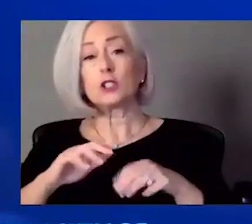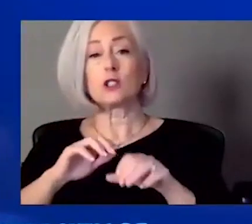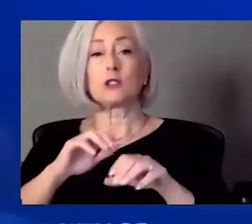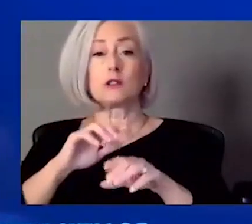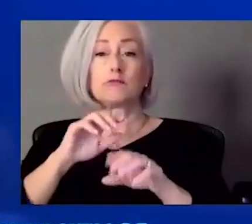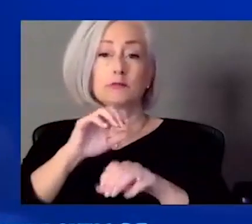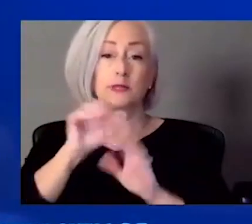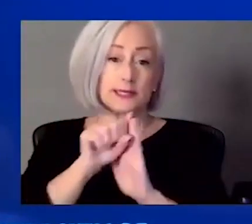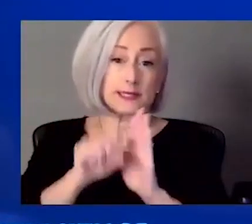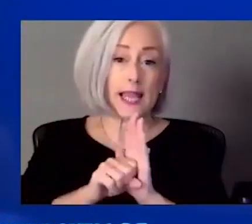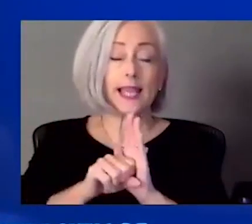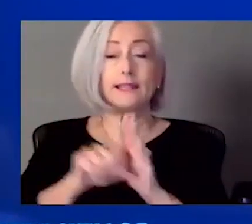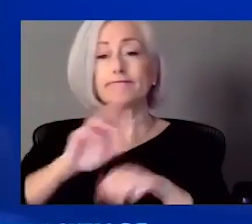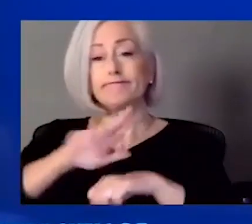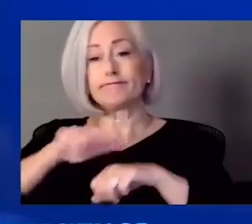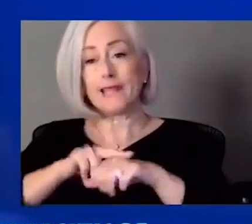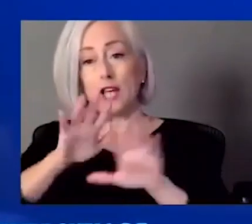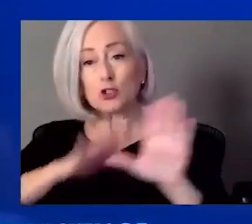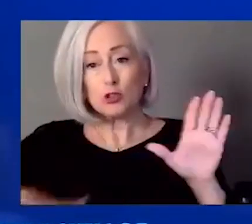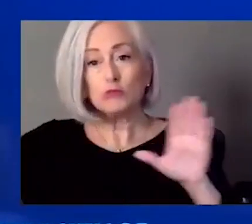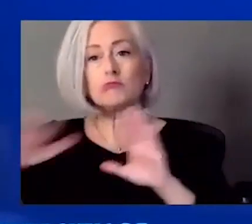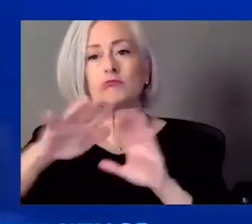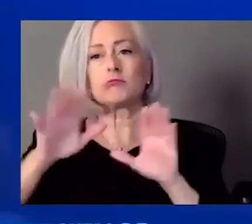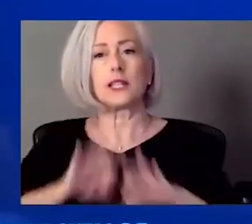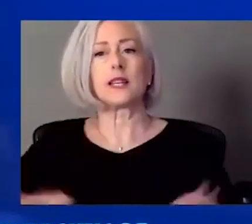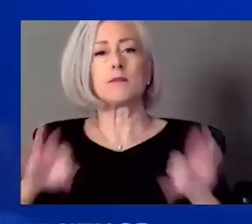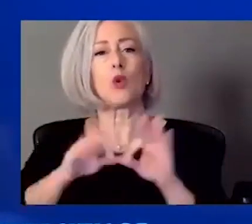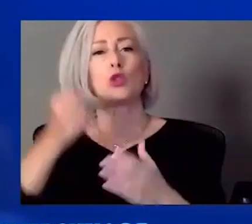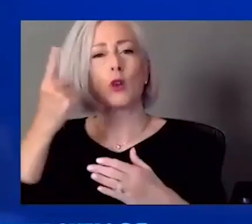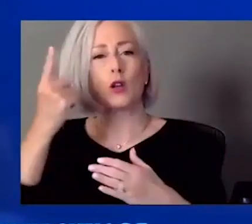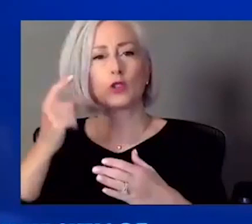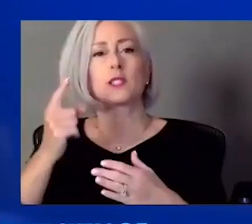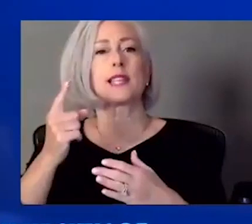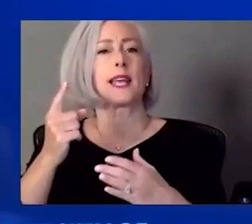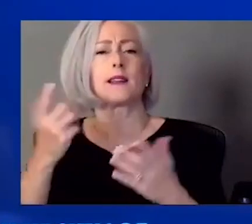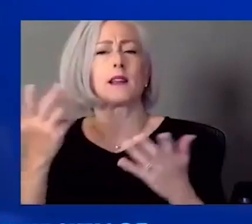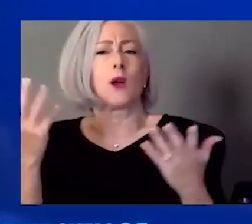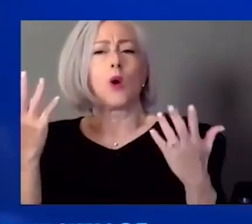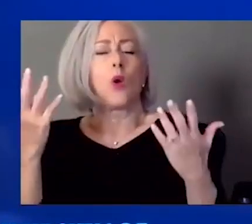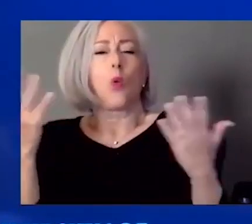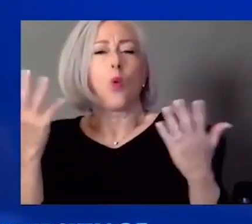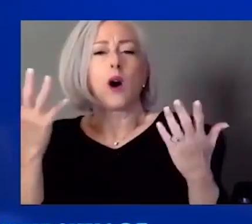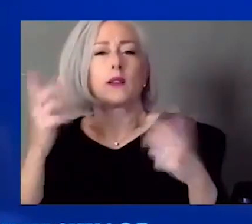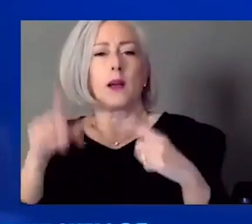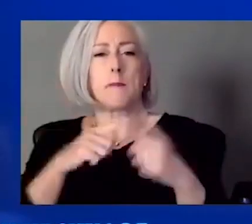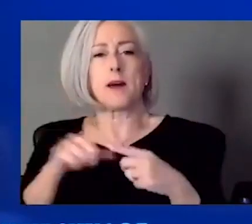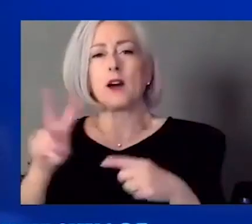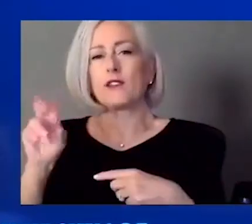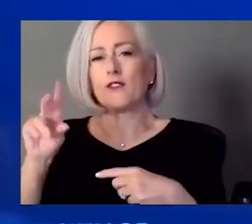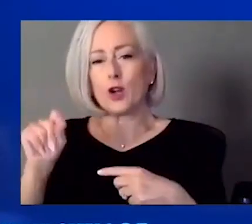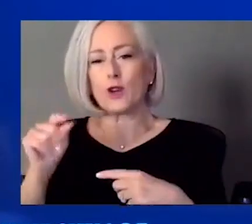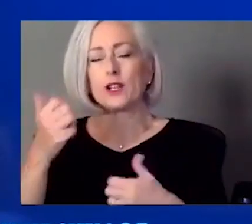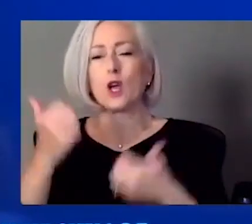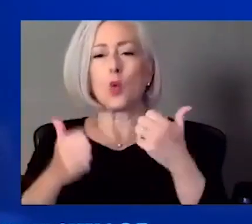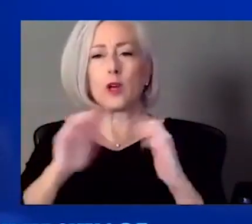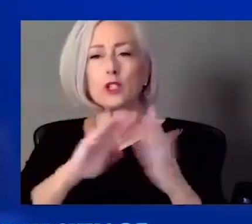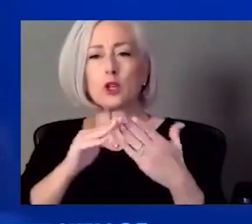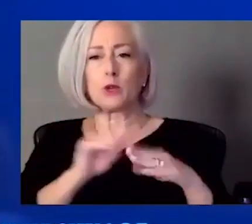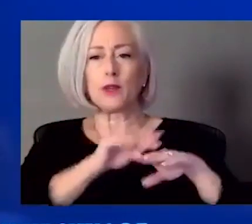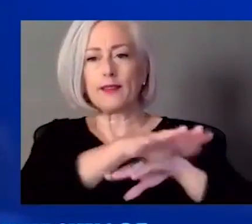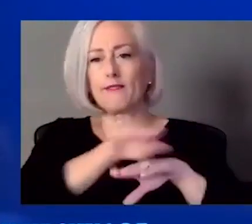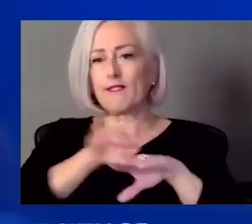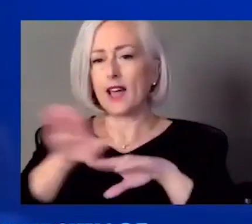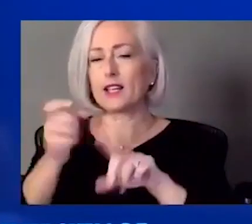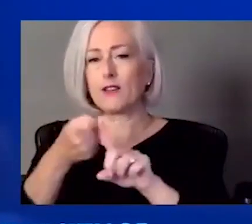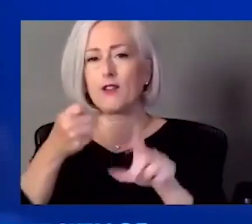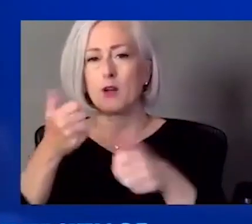understand the prevalence of these variants and what is infecting where and in what communities, but on an individual level, uh, it's not